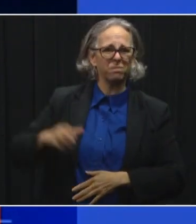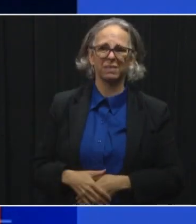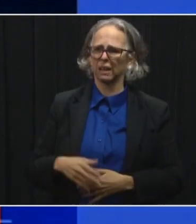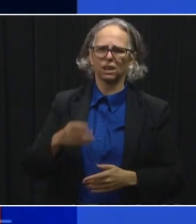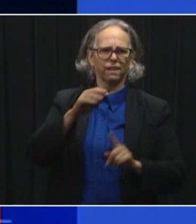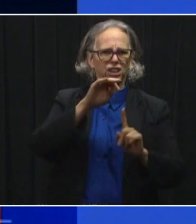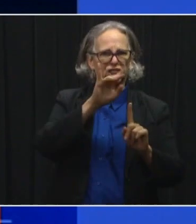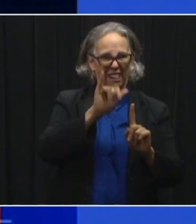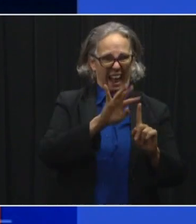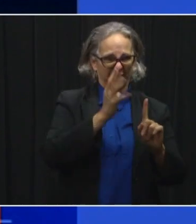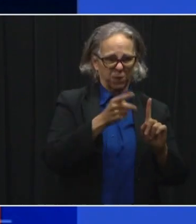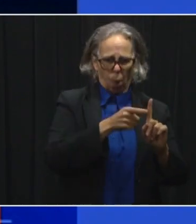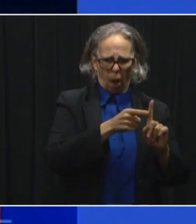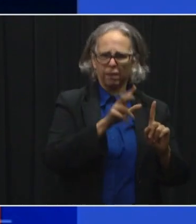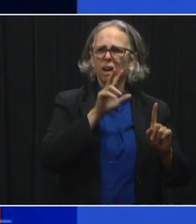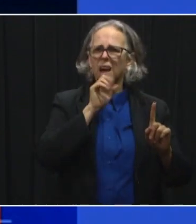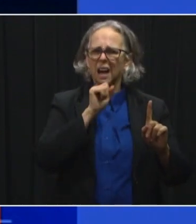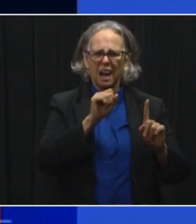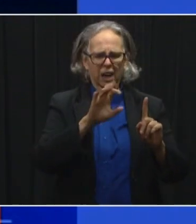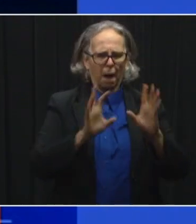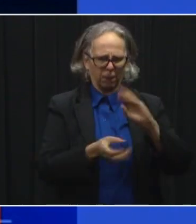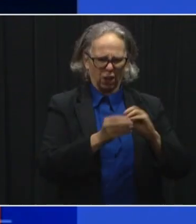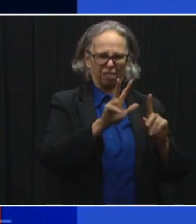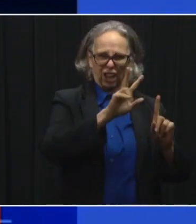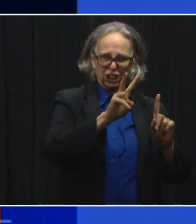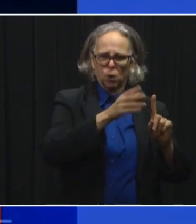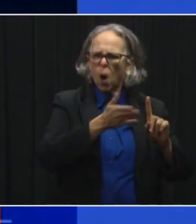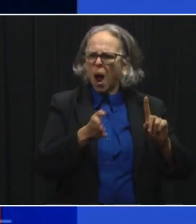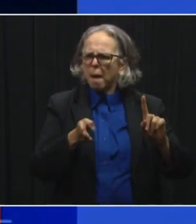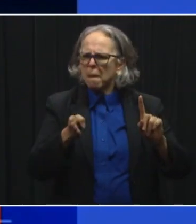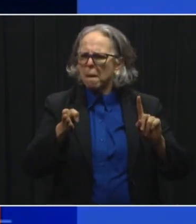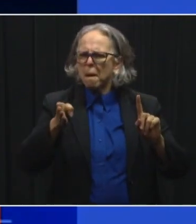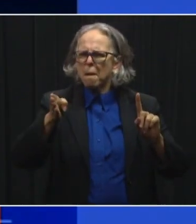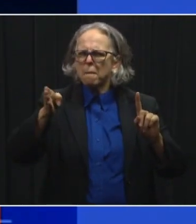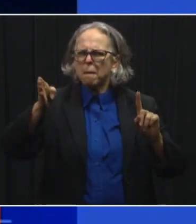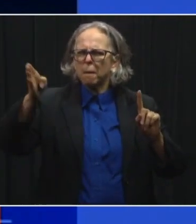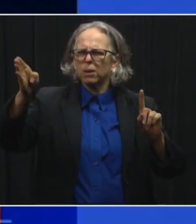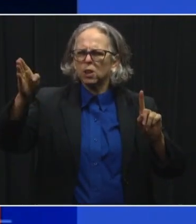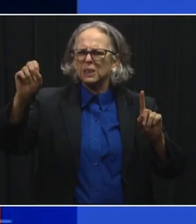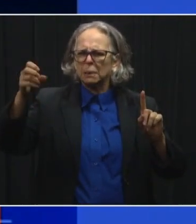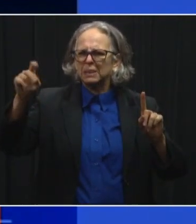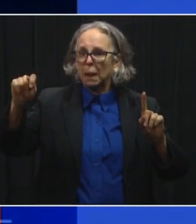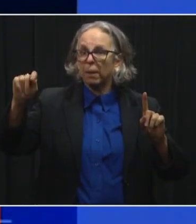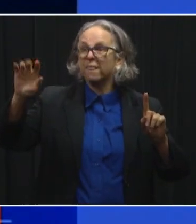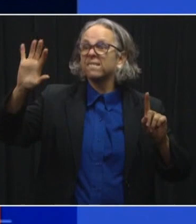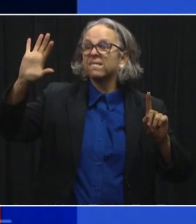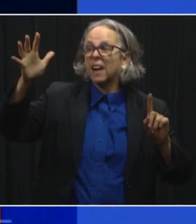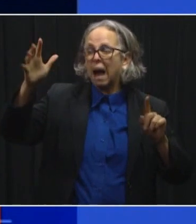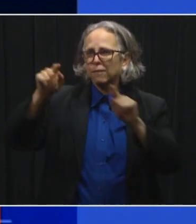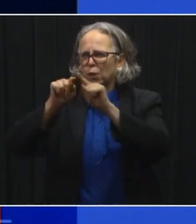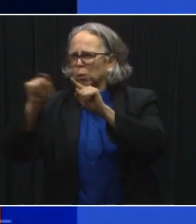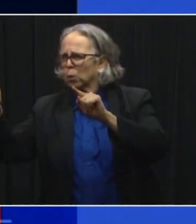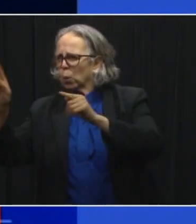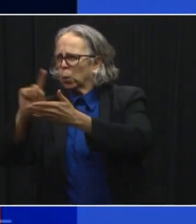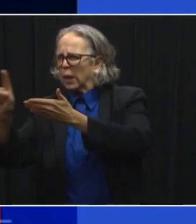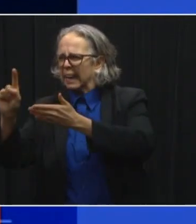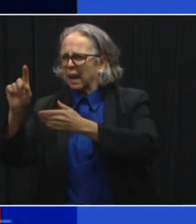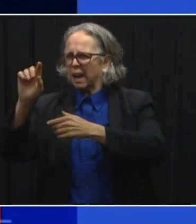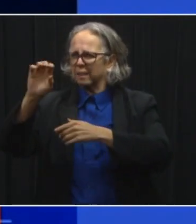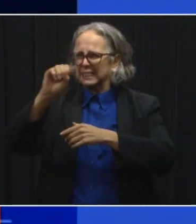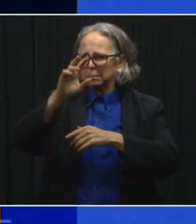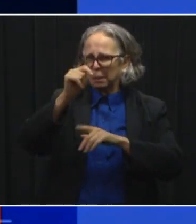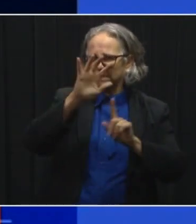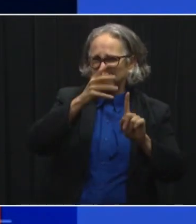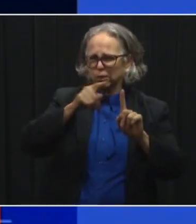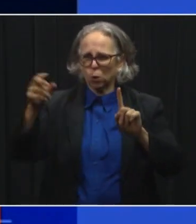see it goes September 5th. Uh, that week is 200 and 230. Now look at the, let's look at